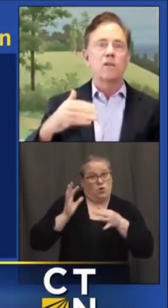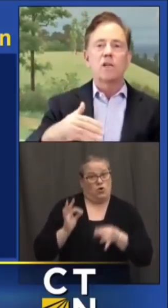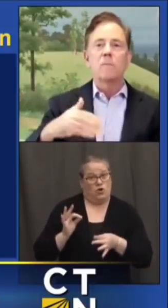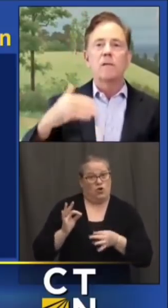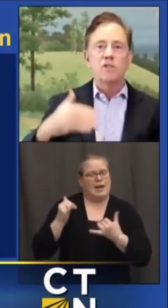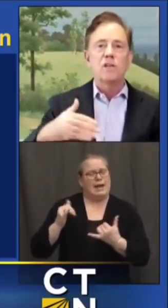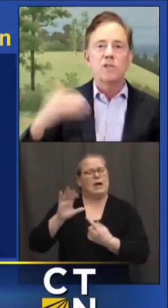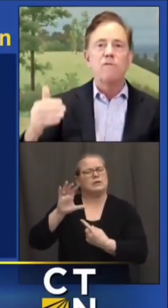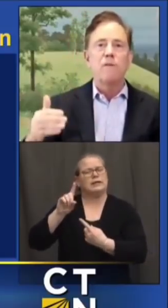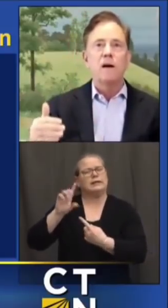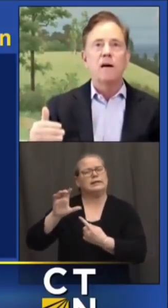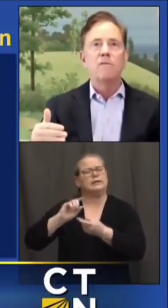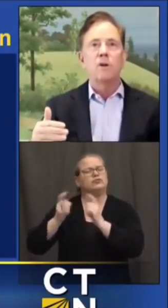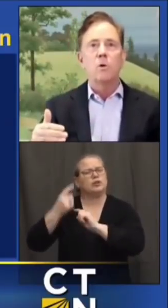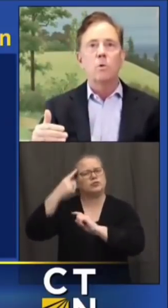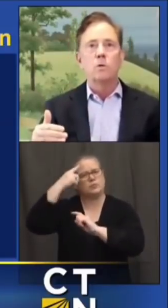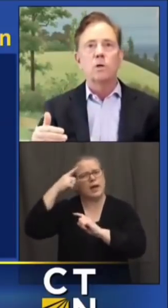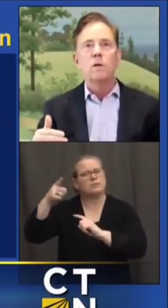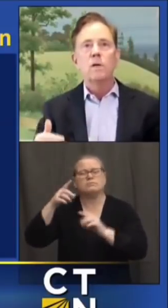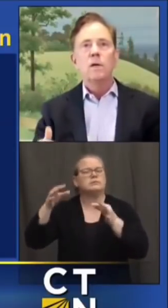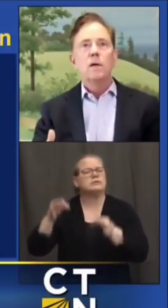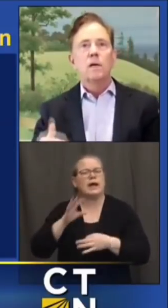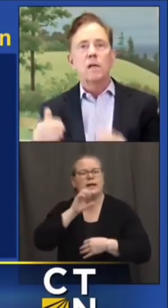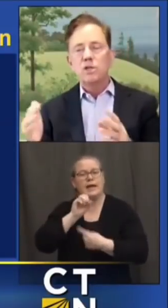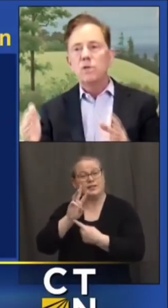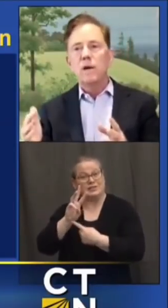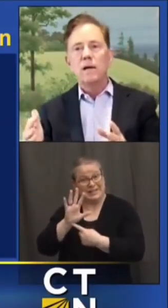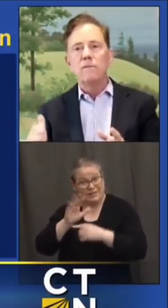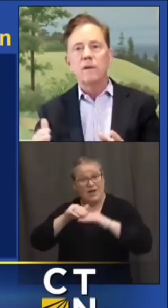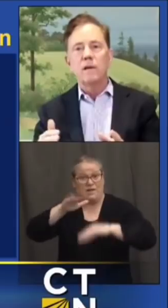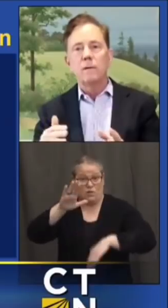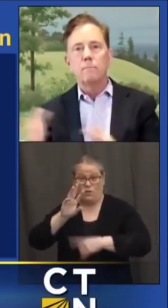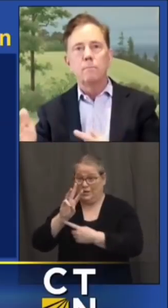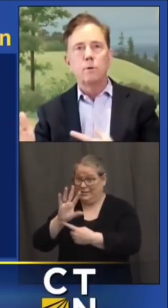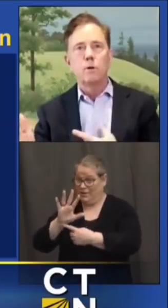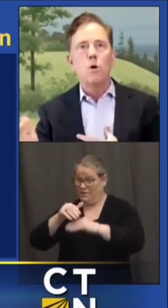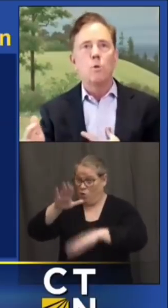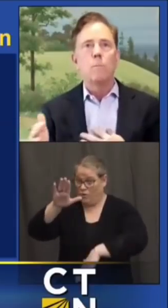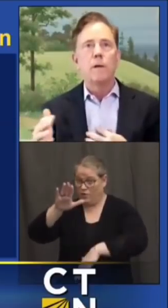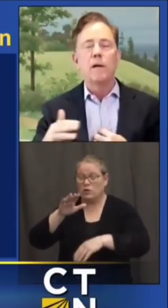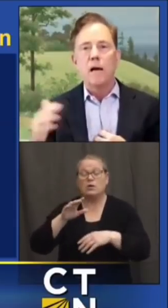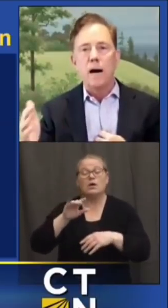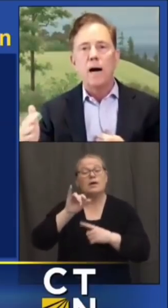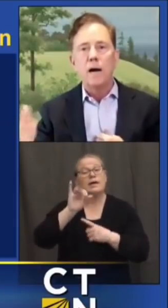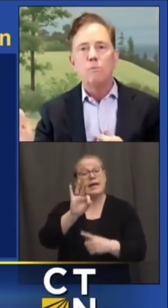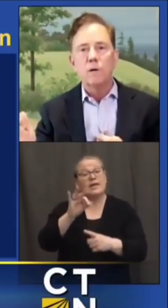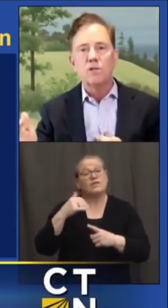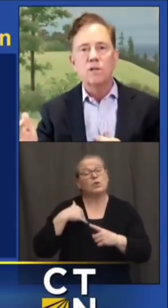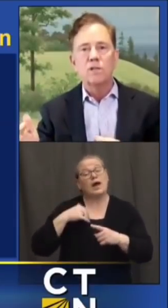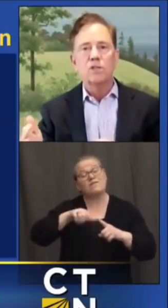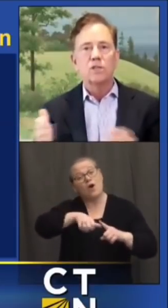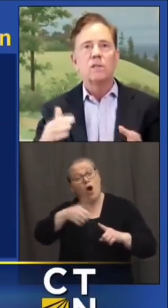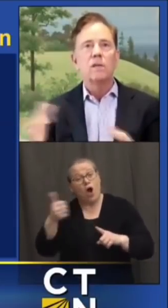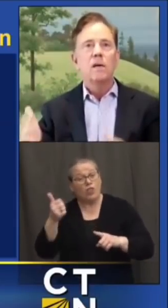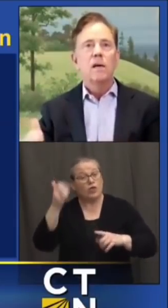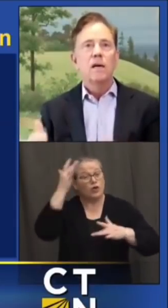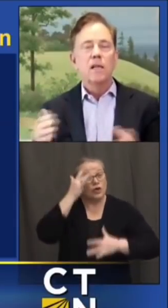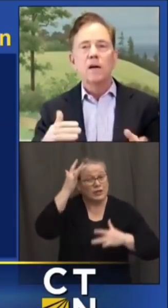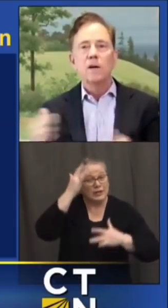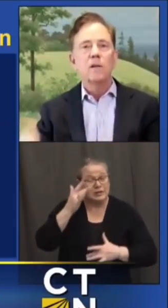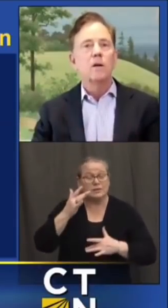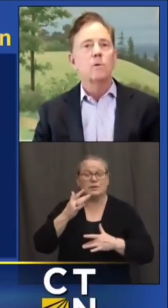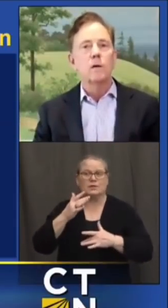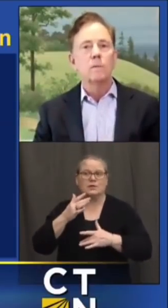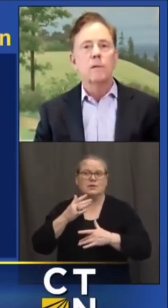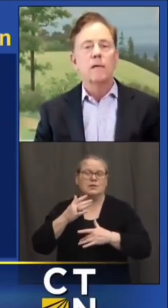that said it's going to be 65 and older unless you have a comorbidity a high risk condition and